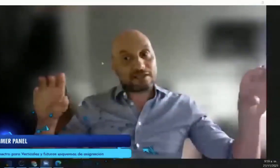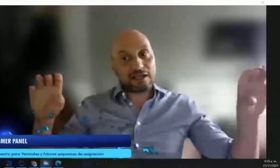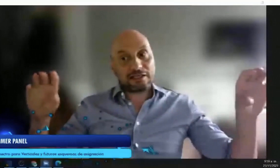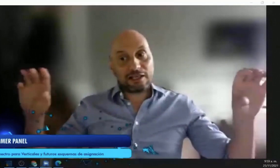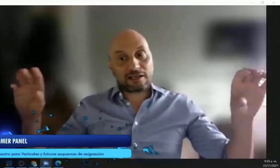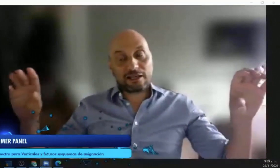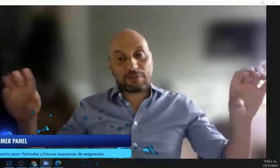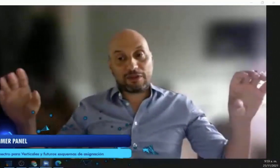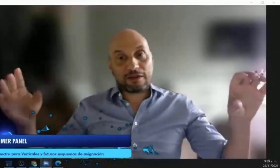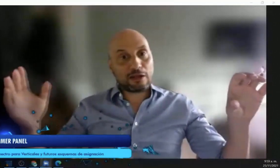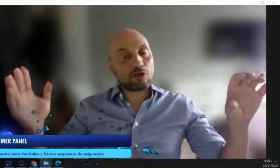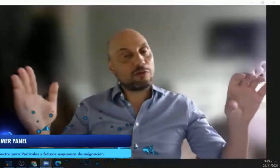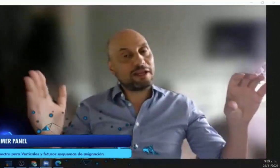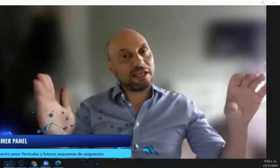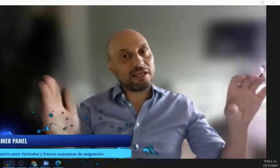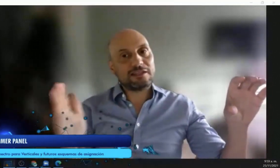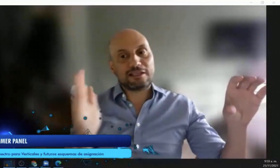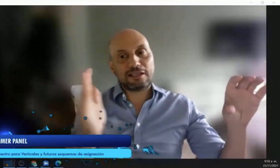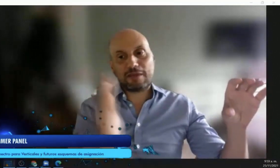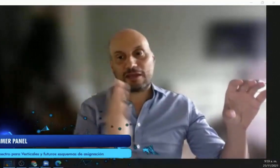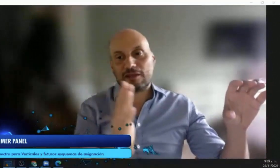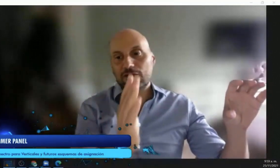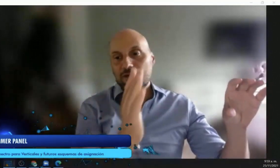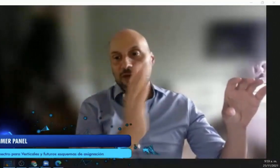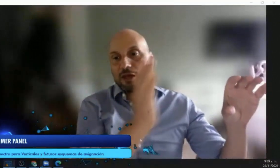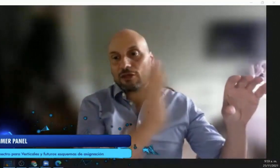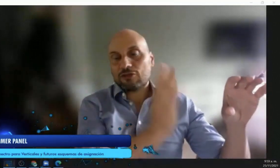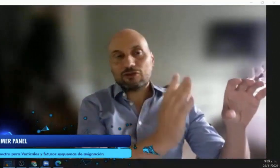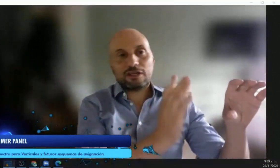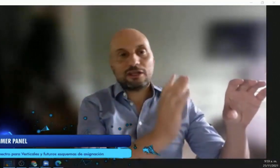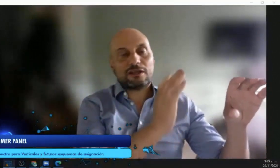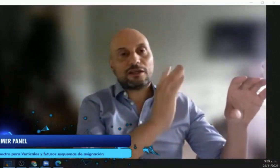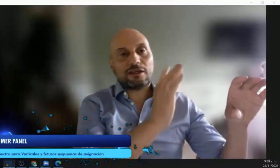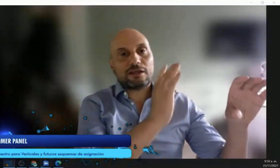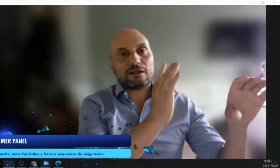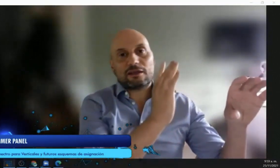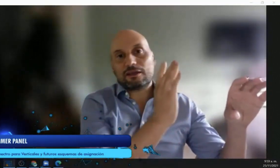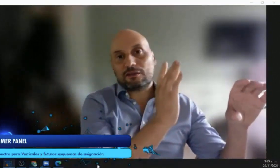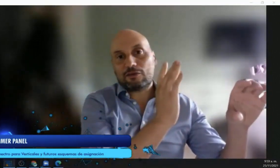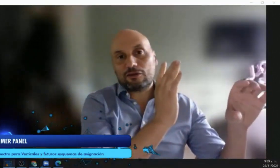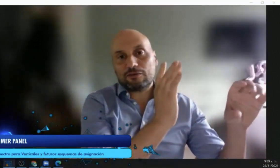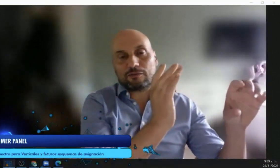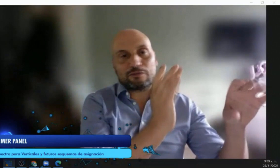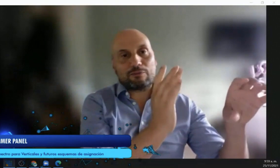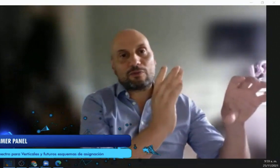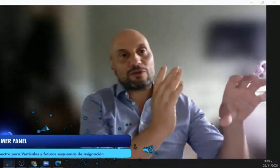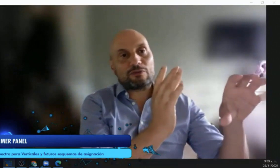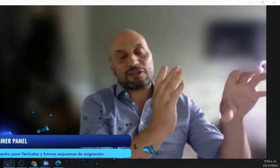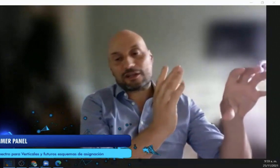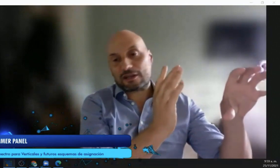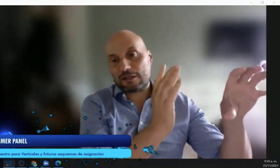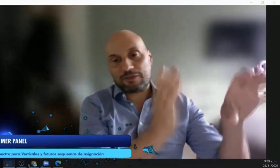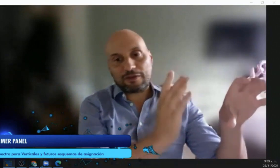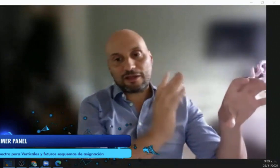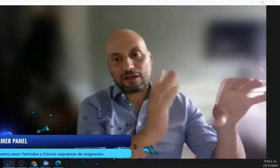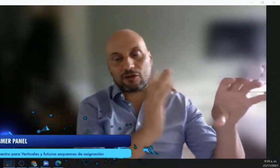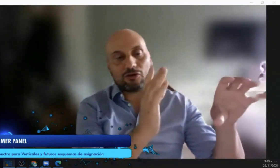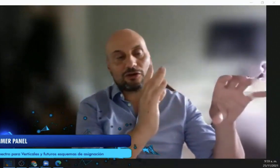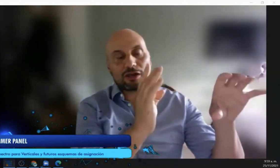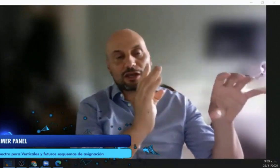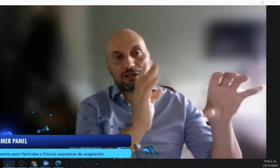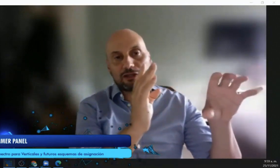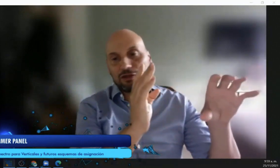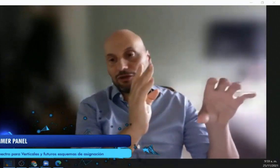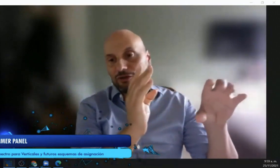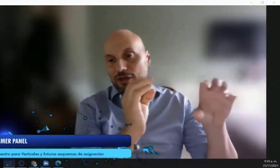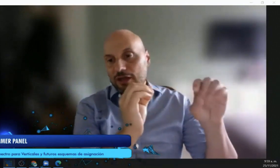universe of the public networks that go down to the private networks with some in between them. And we may